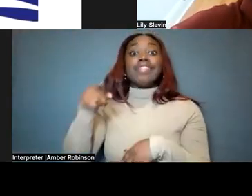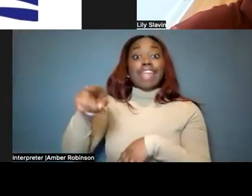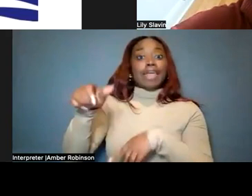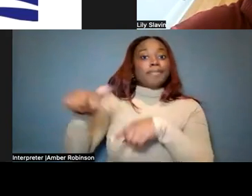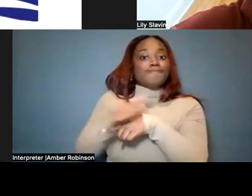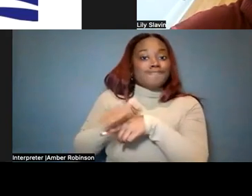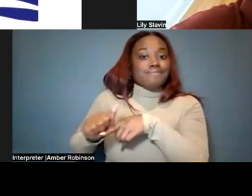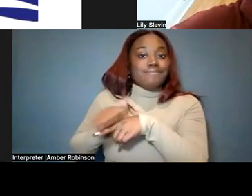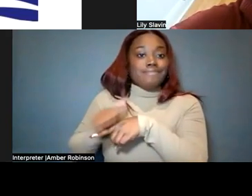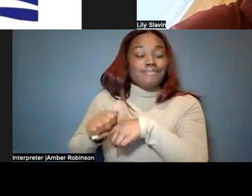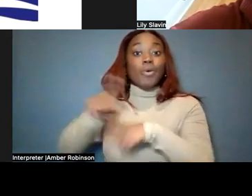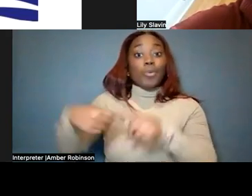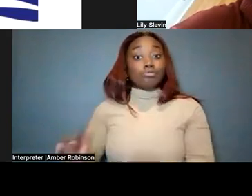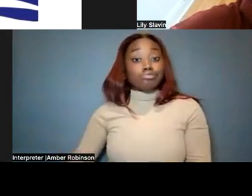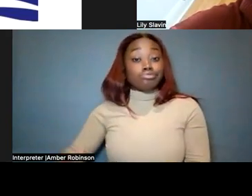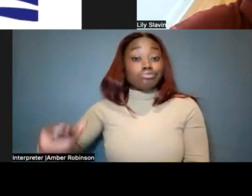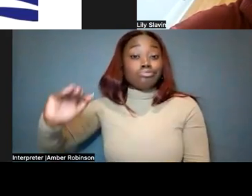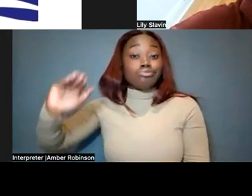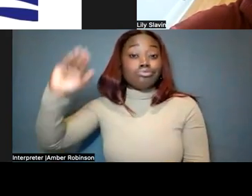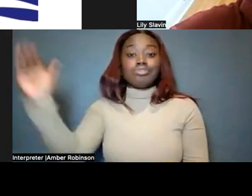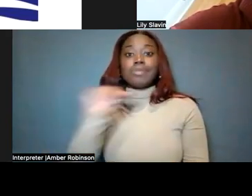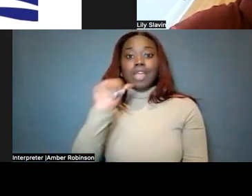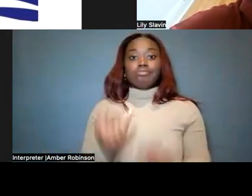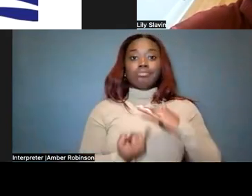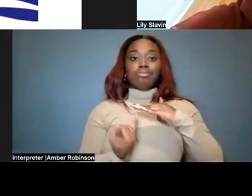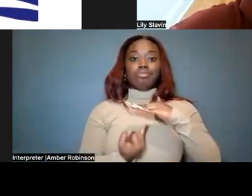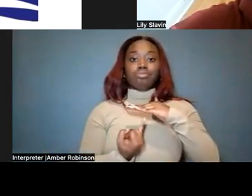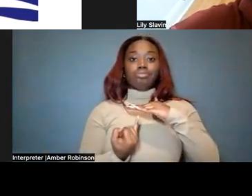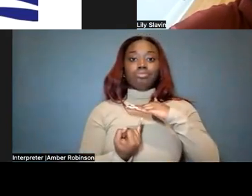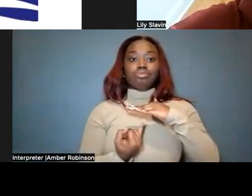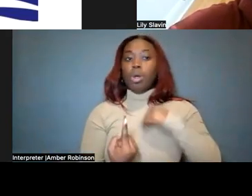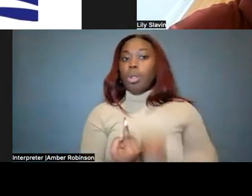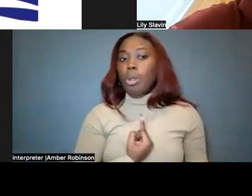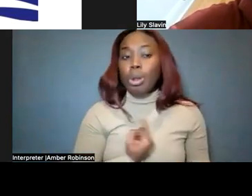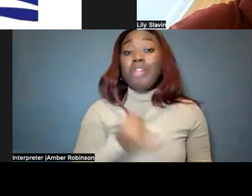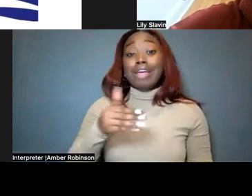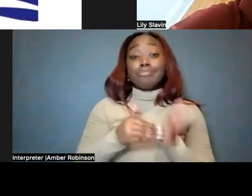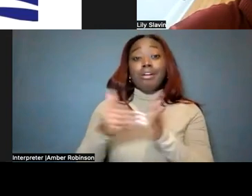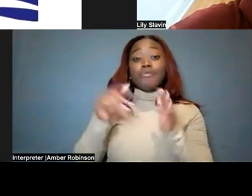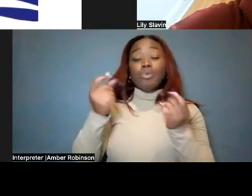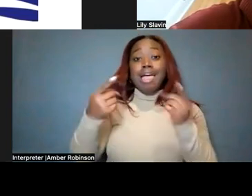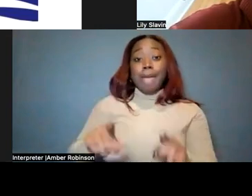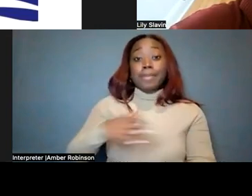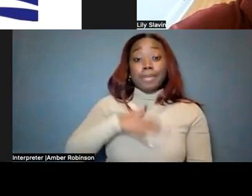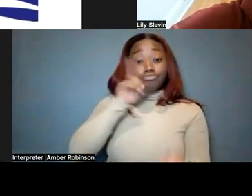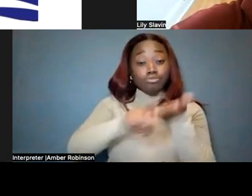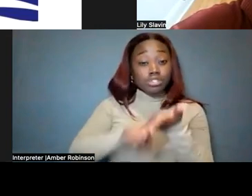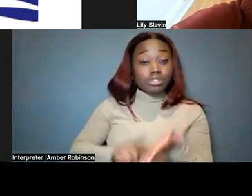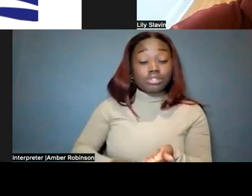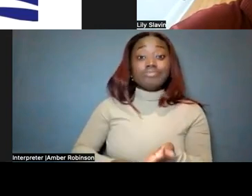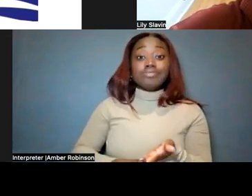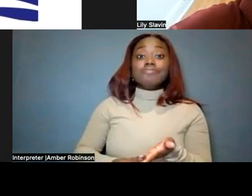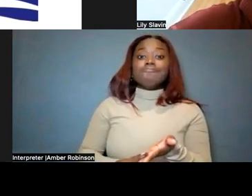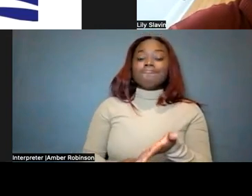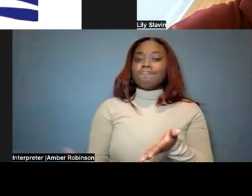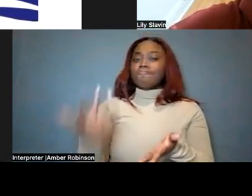when they grow up so that they aren't isolated and all by themselves, which is often what happens in my research. I did research on young